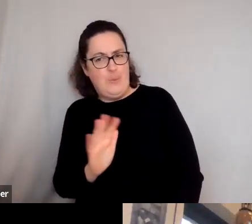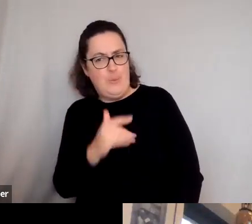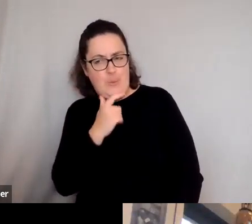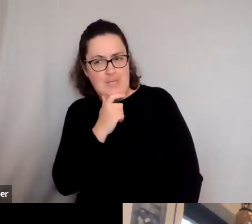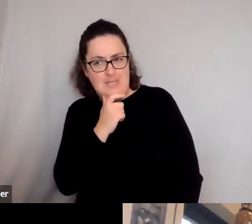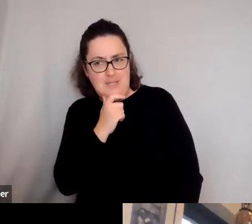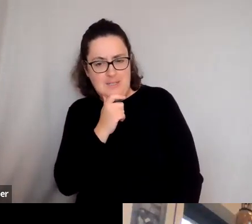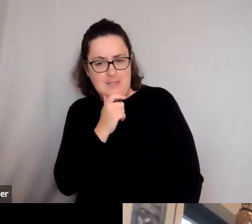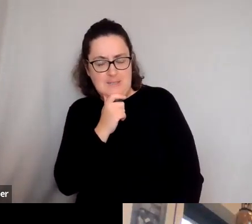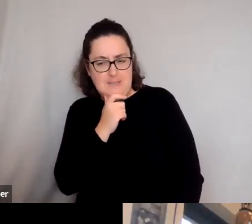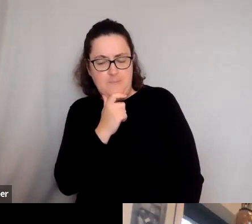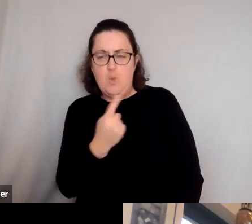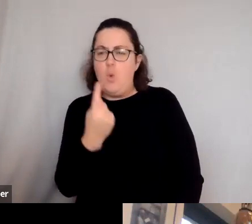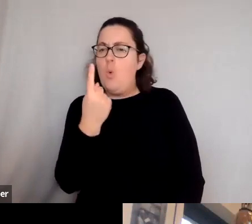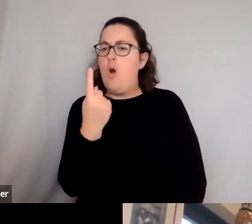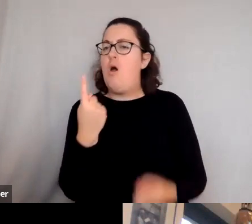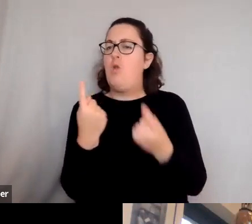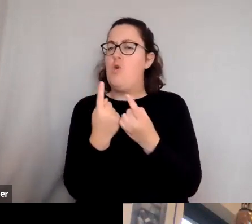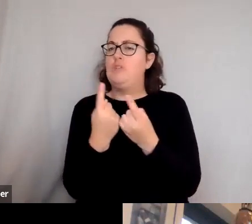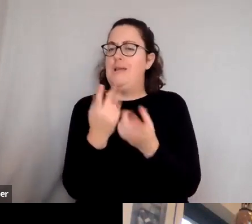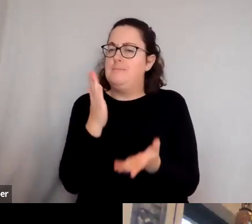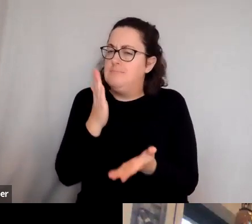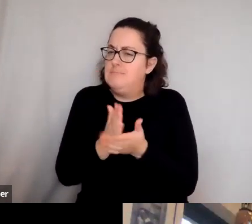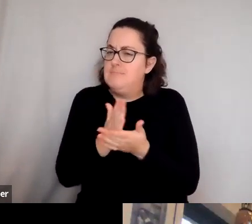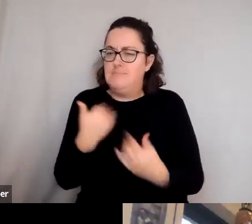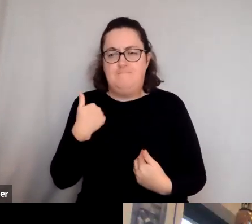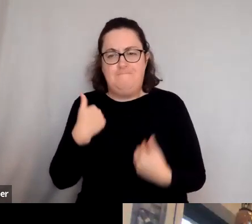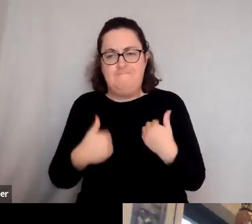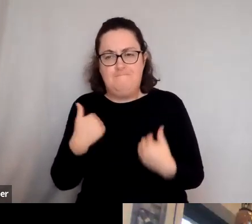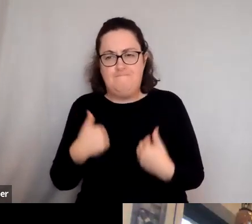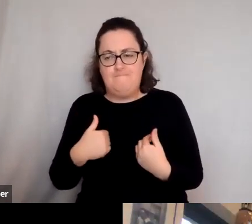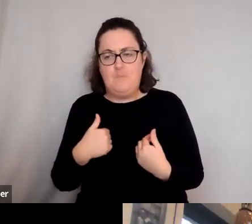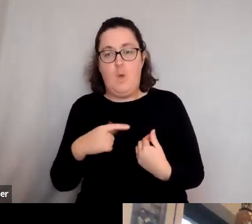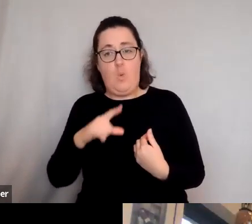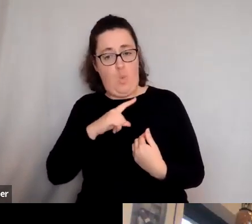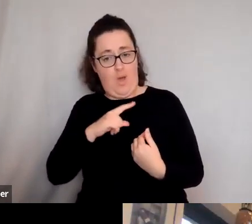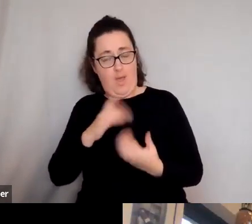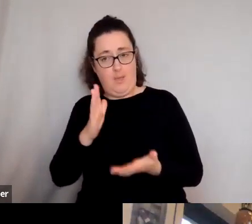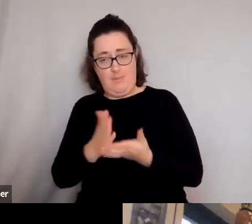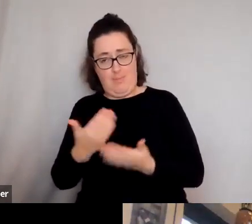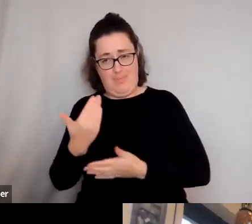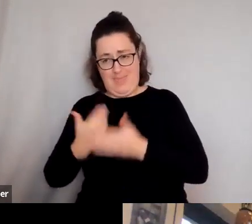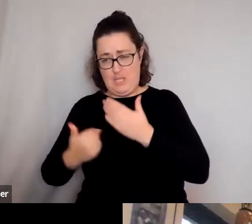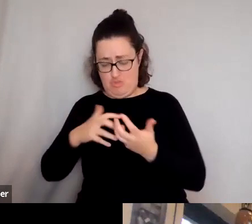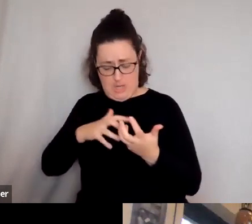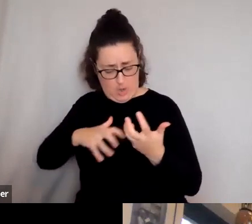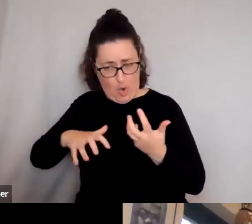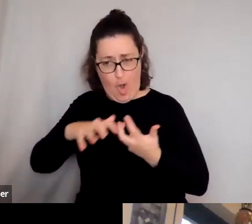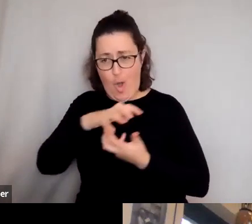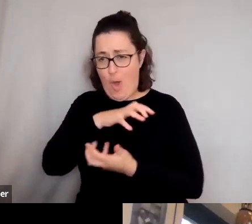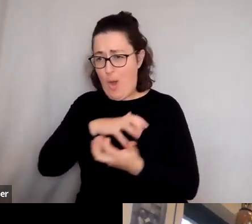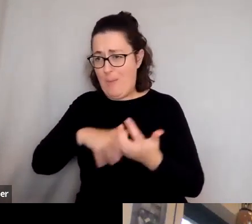one object that I'm very, very interested in, because it's history is so complicated, is so-called,